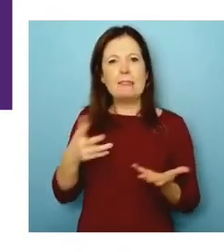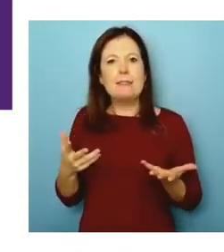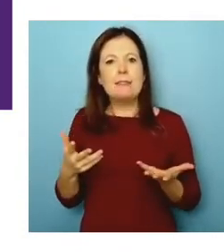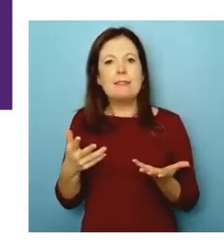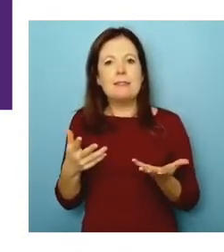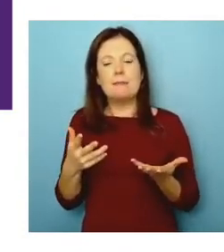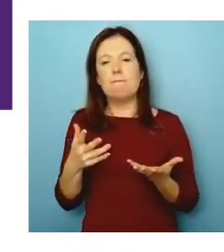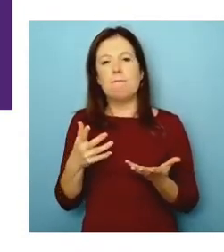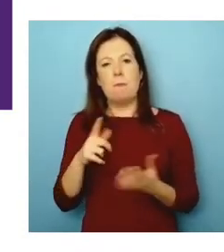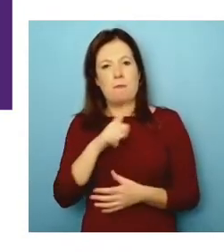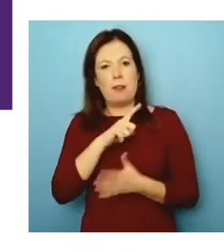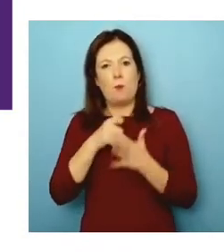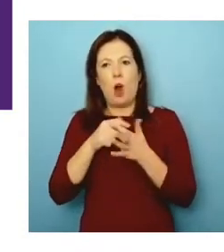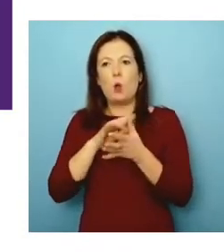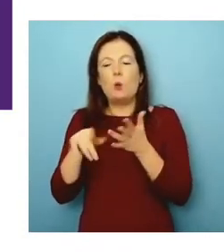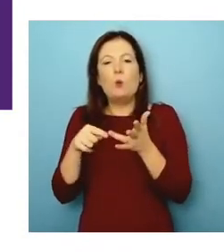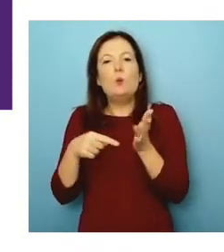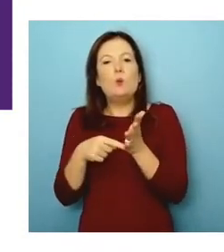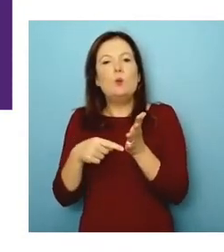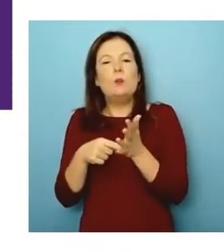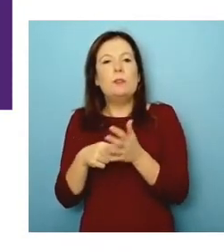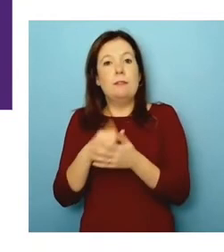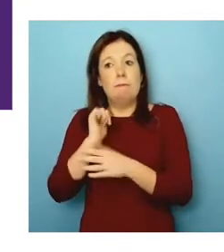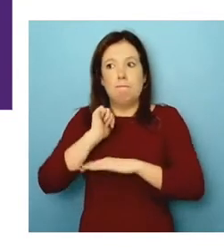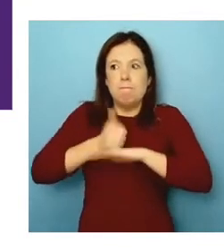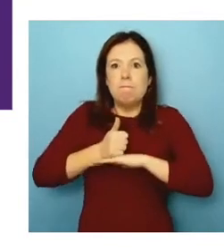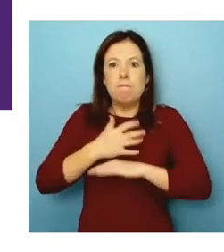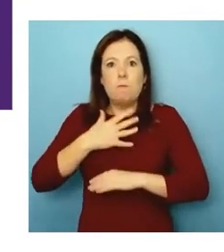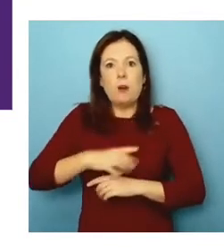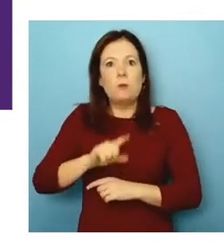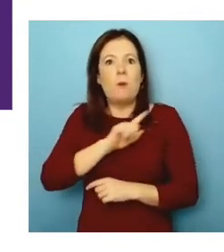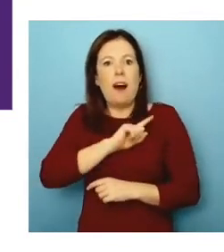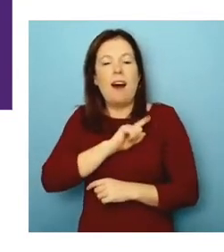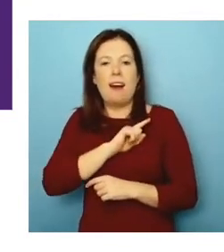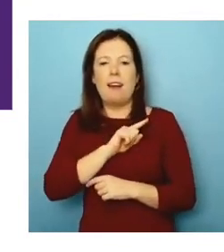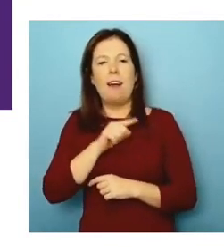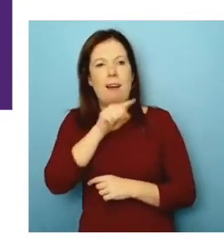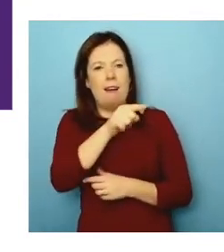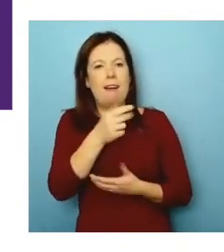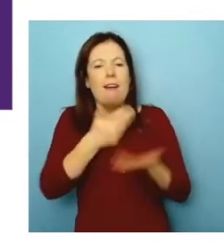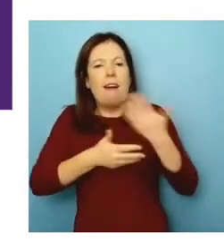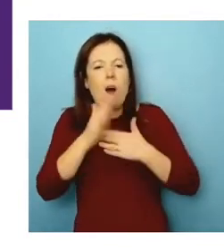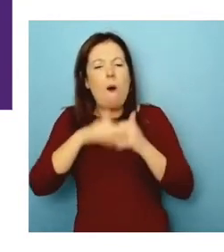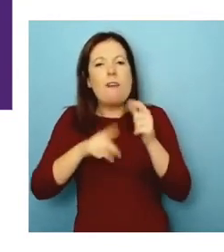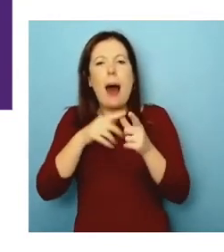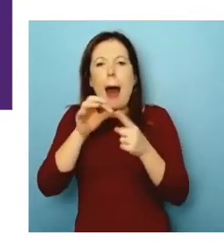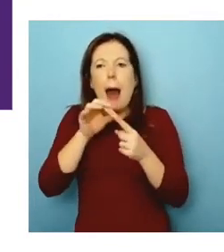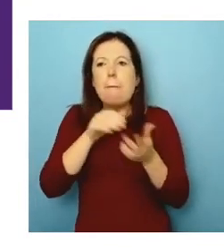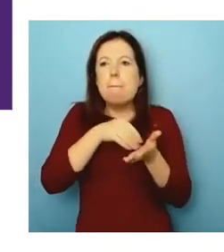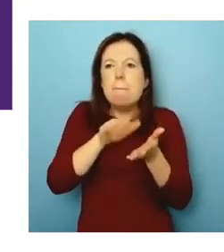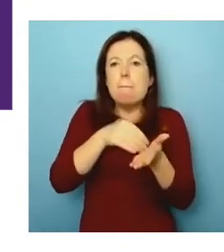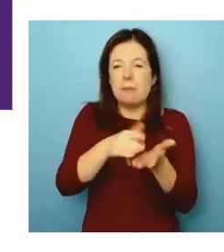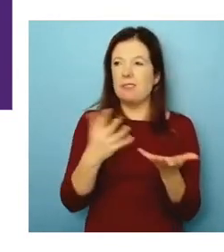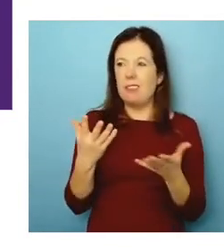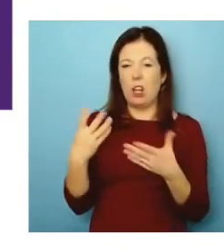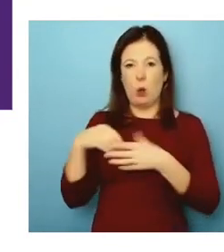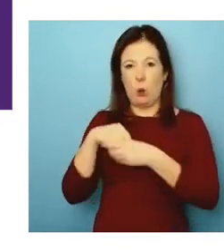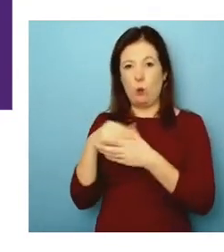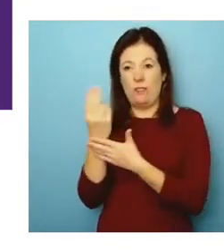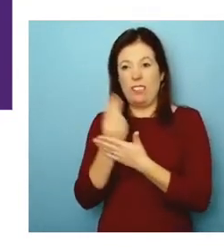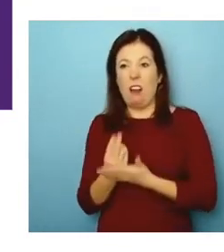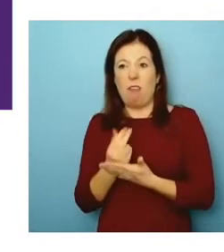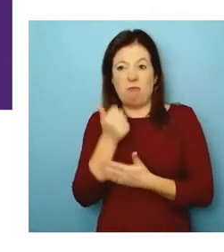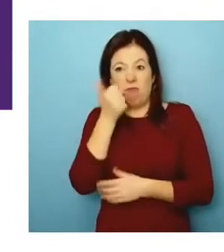part of the Cahoot foundation. And actually it was funny you're saying about the app stuff, because, and this comes from our inclusive design. We realized that